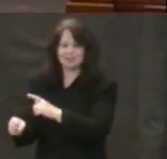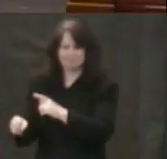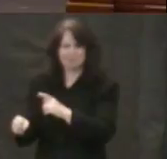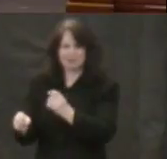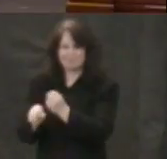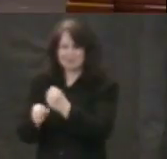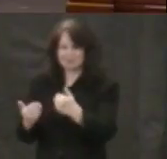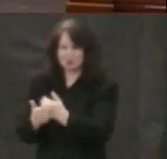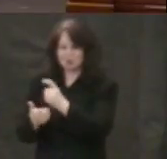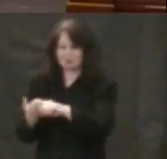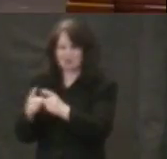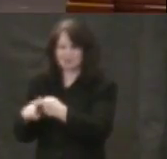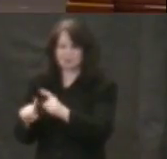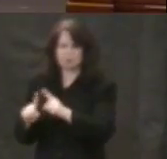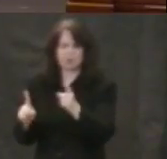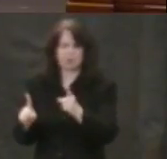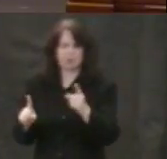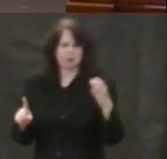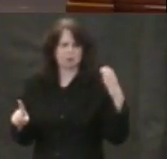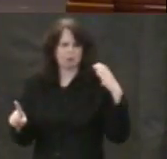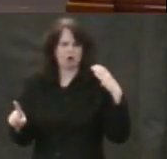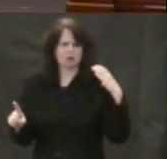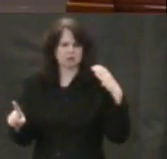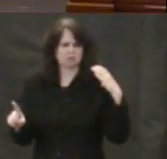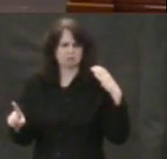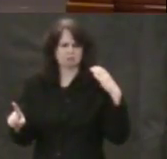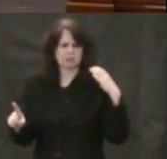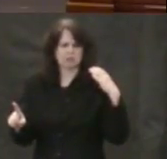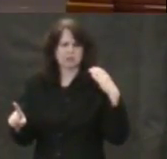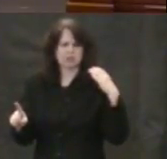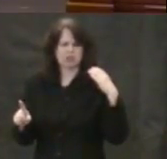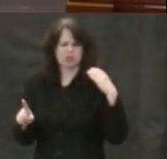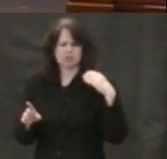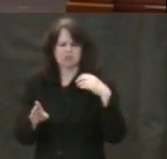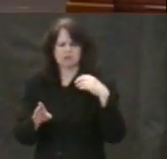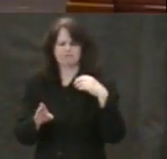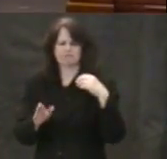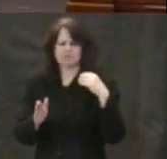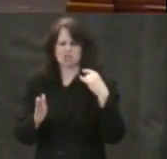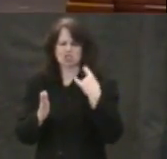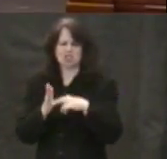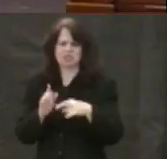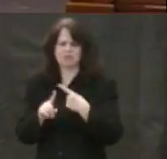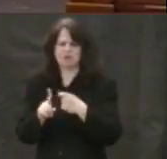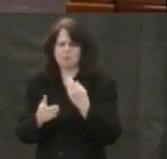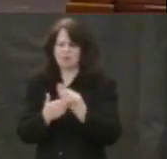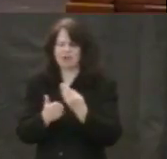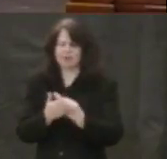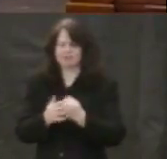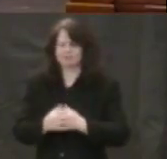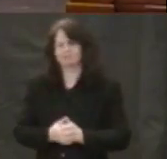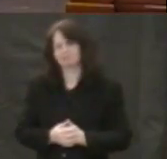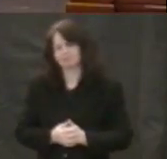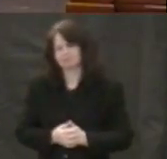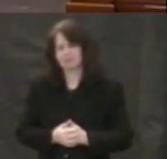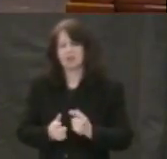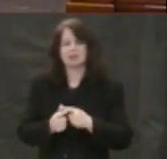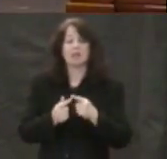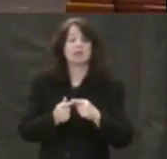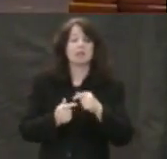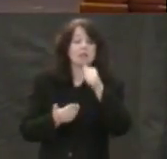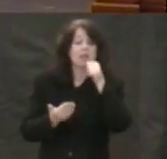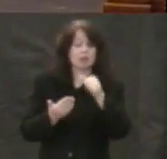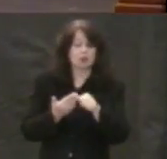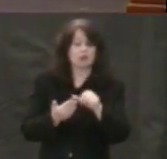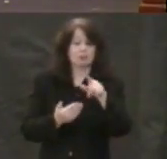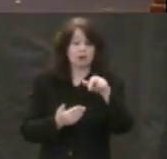boss out of even more money. And then in the second letter of Peter, from which we have read today, The